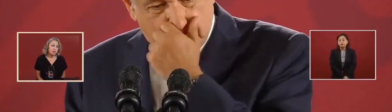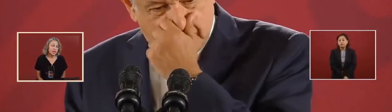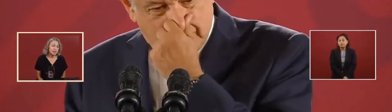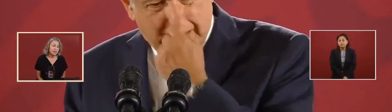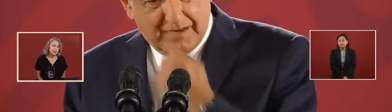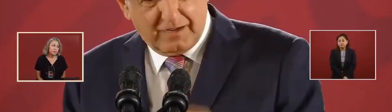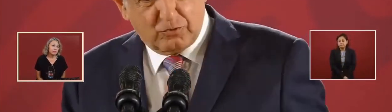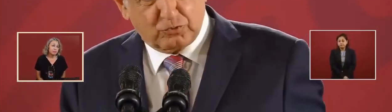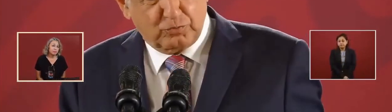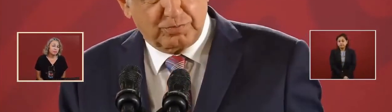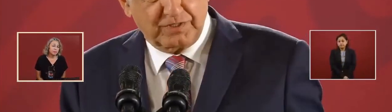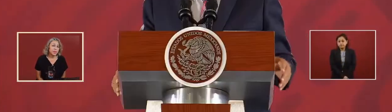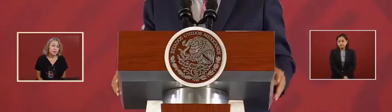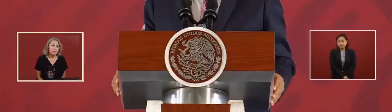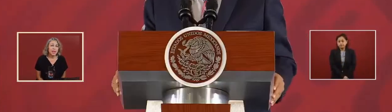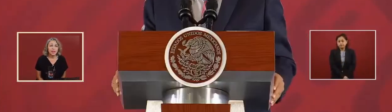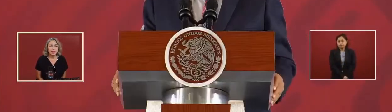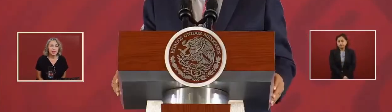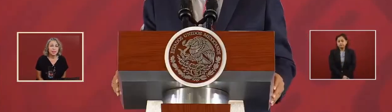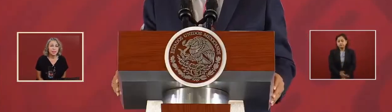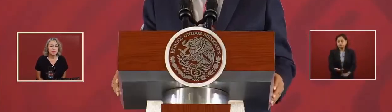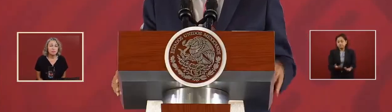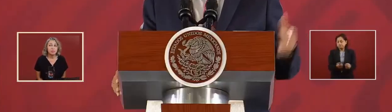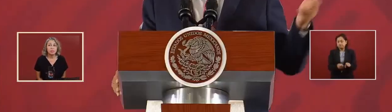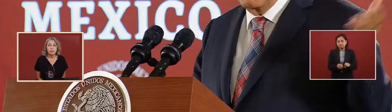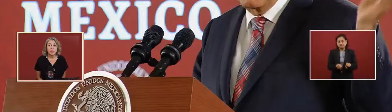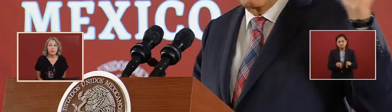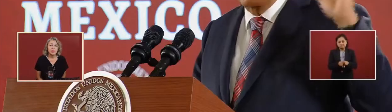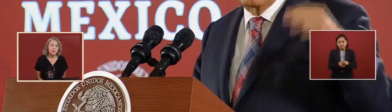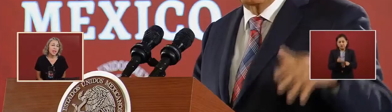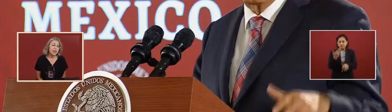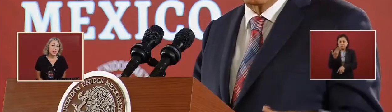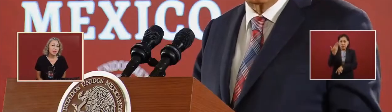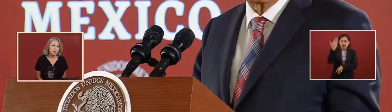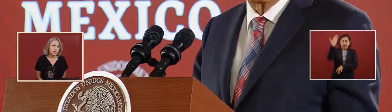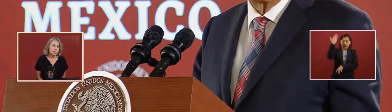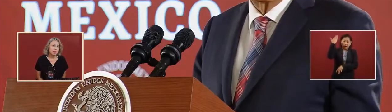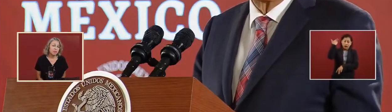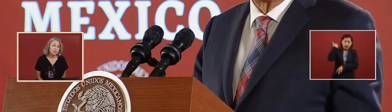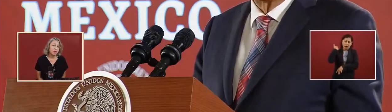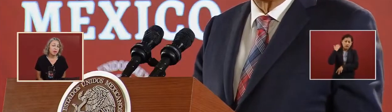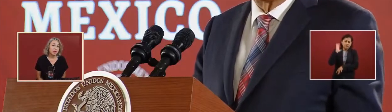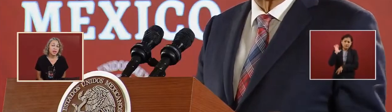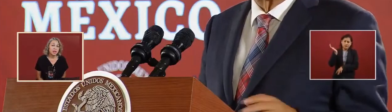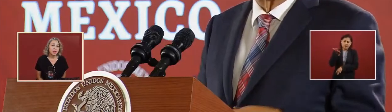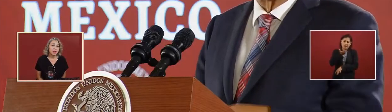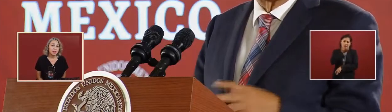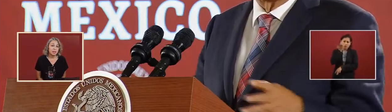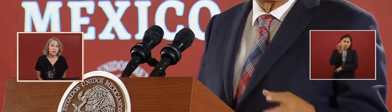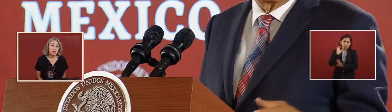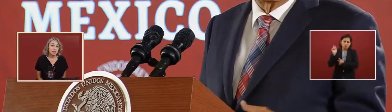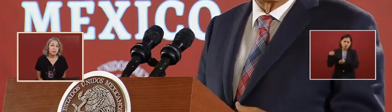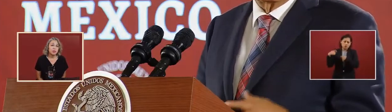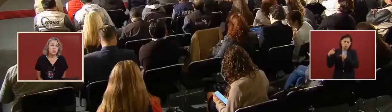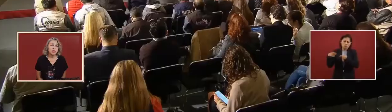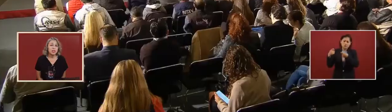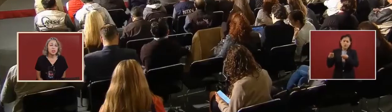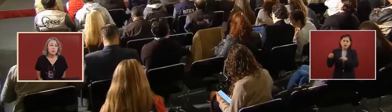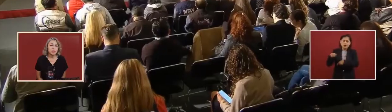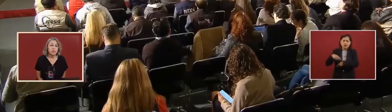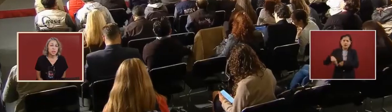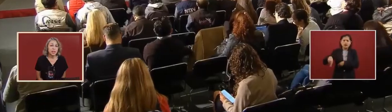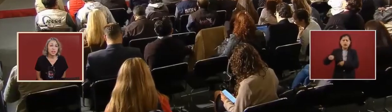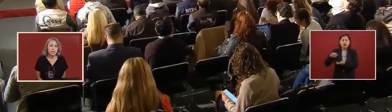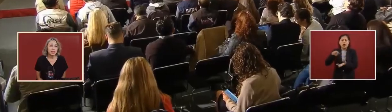bad custom. Well, not now, but before, that where they used to protect the, uh,